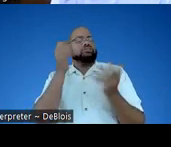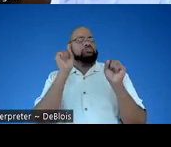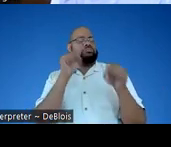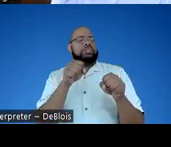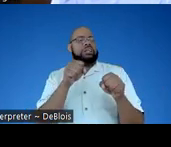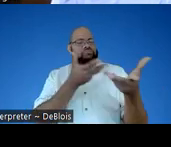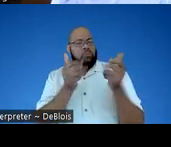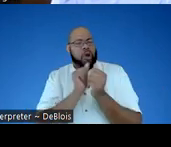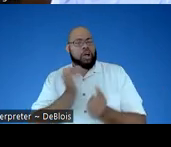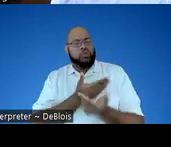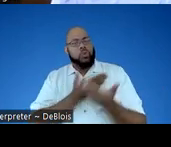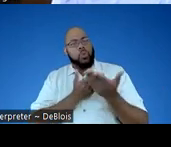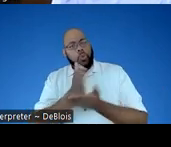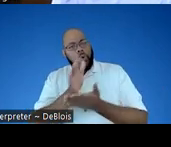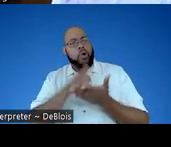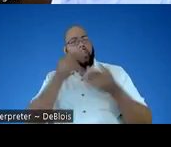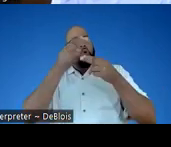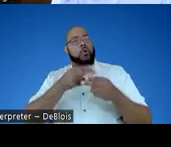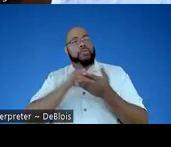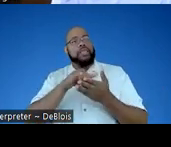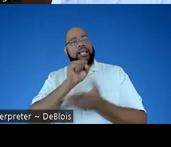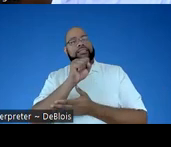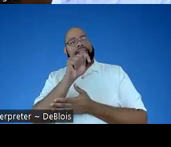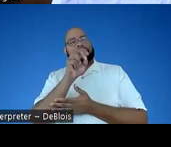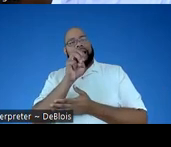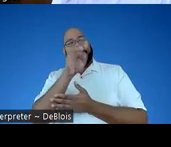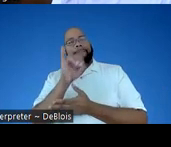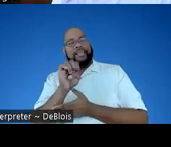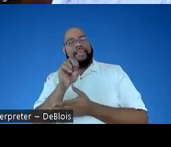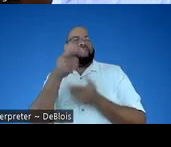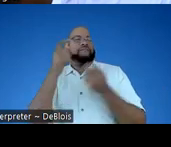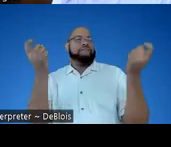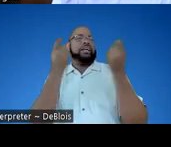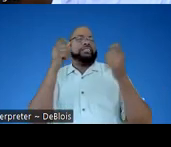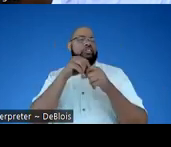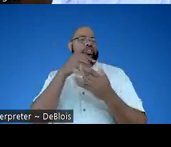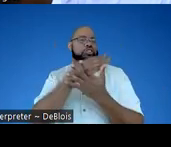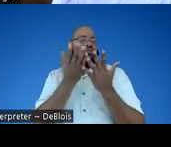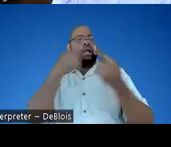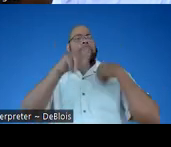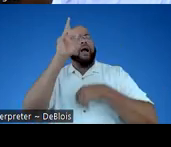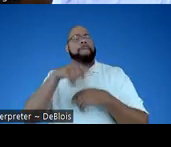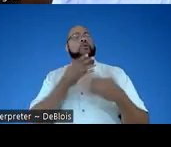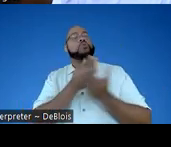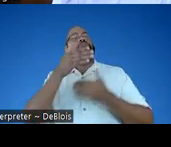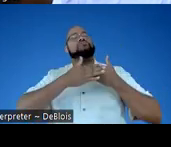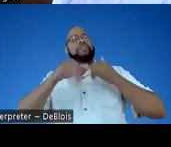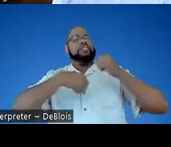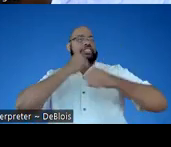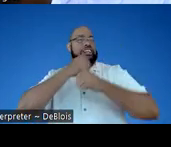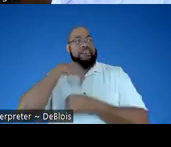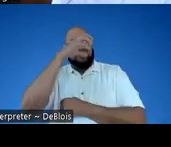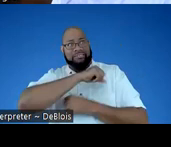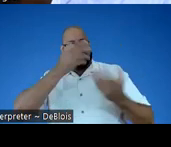can engage with us throughout that we're calling that our STEMI Fest series throughout the upcoming, throughout the rest of this year, I guess.